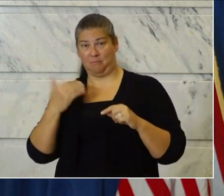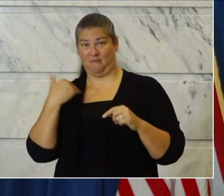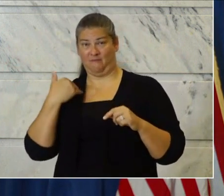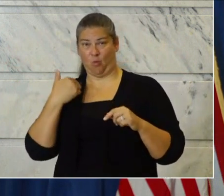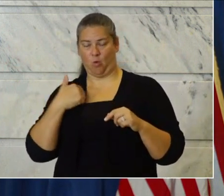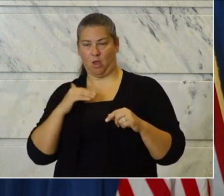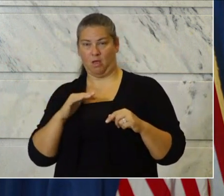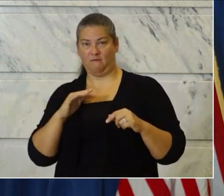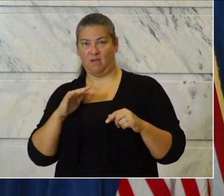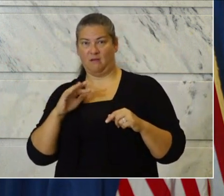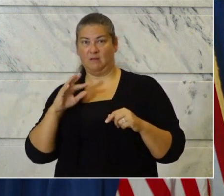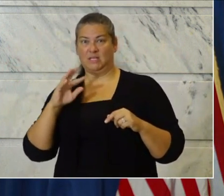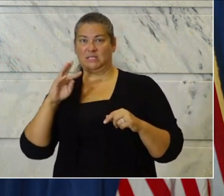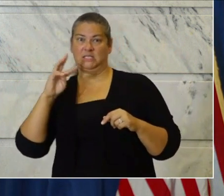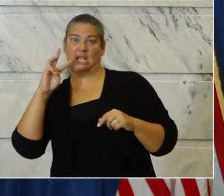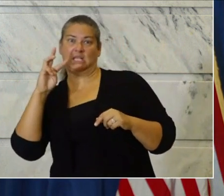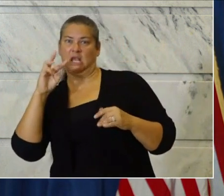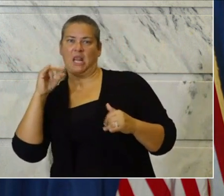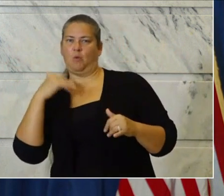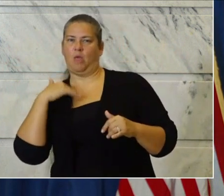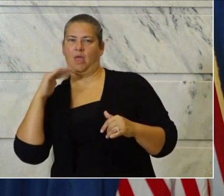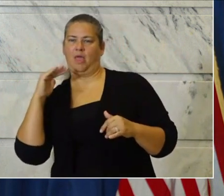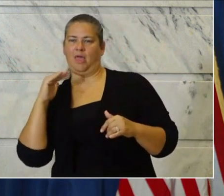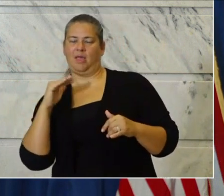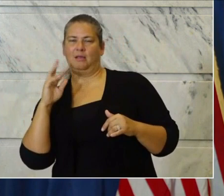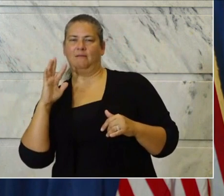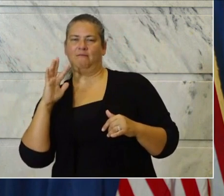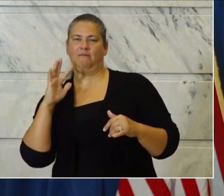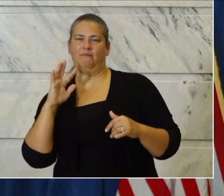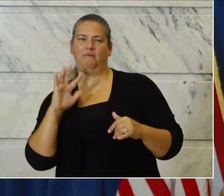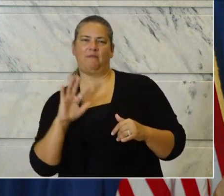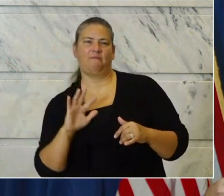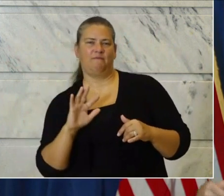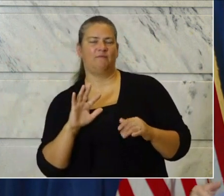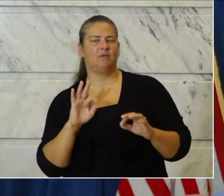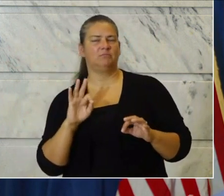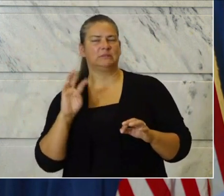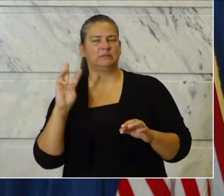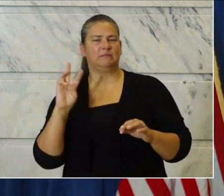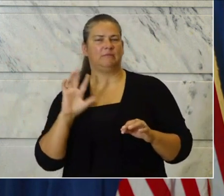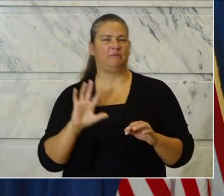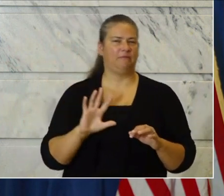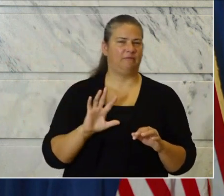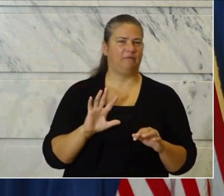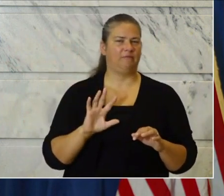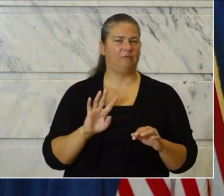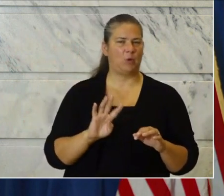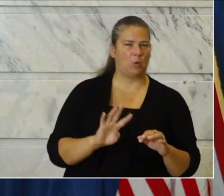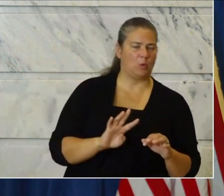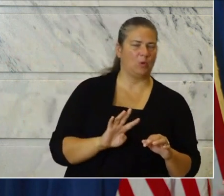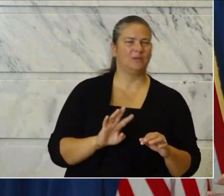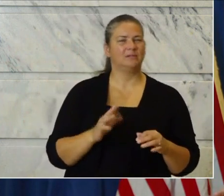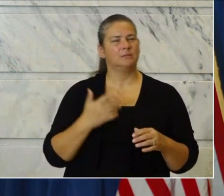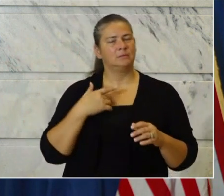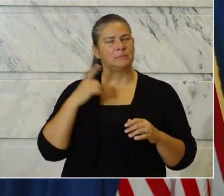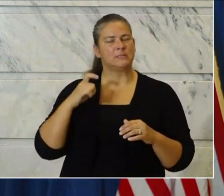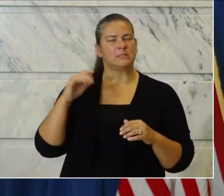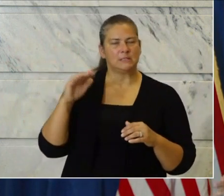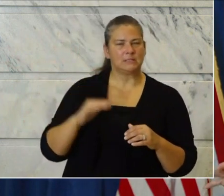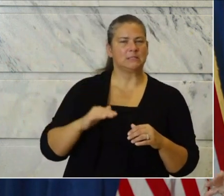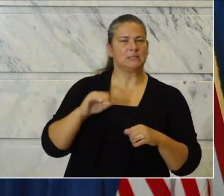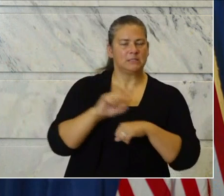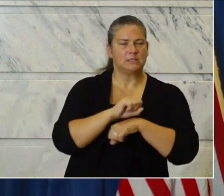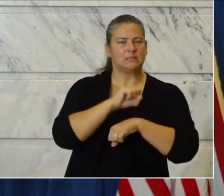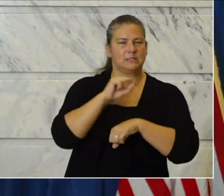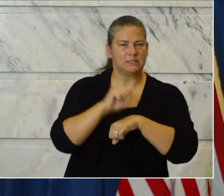out there. But, it can't be the sign we're looking for. It has to be a work in progress to get it down below 4